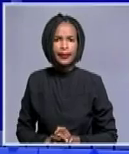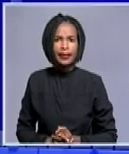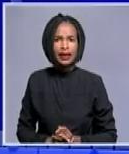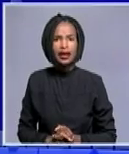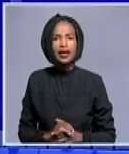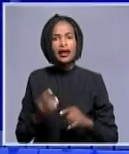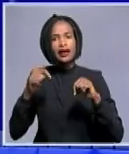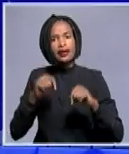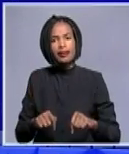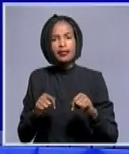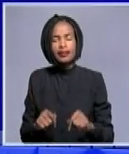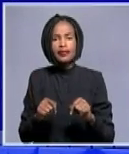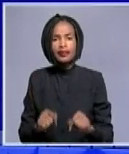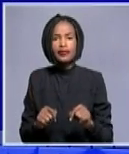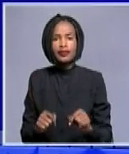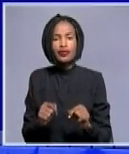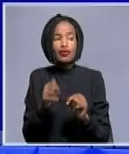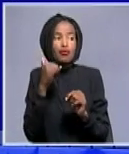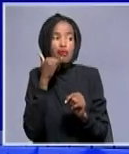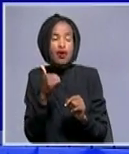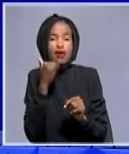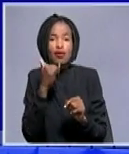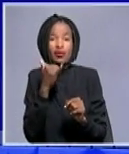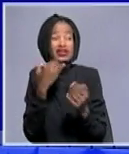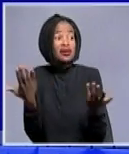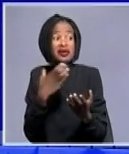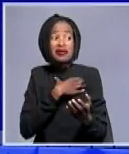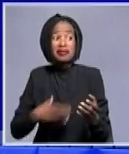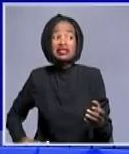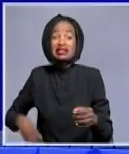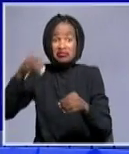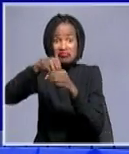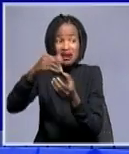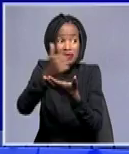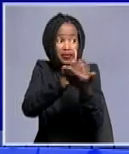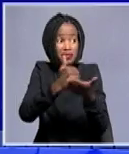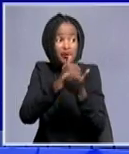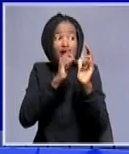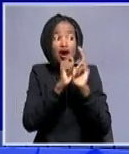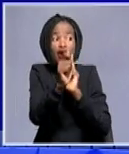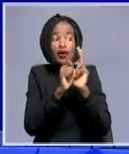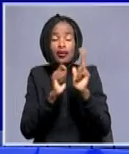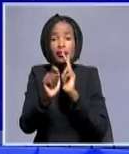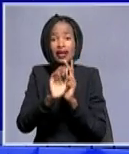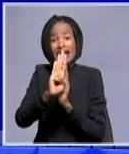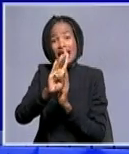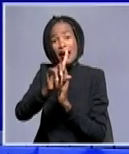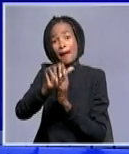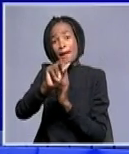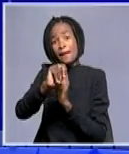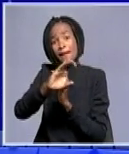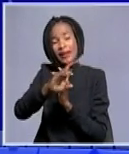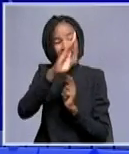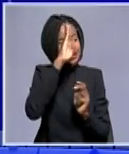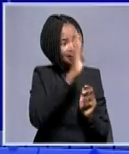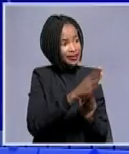Joining us on the line from the Commerce region where the head of state is taking part in the cleanup campaign is our reporter Blanche Goresis. Very good morning to you Blanche and thank